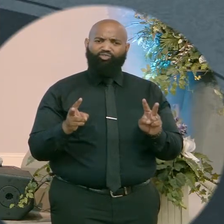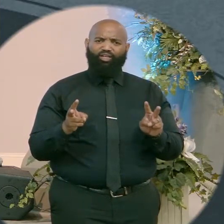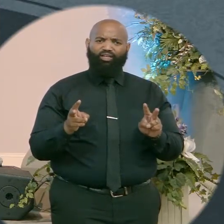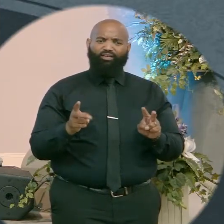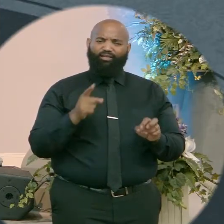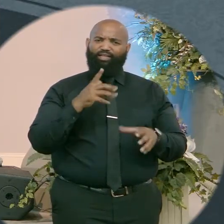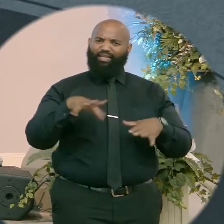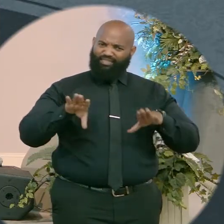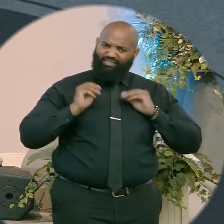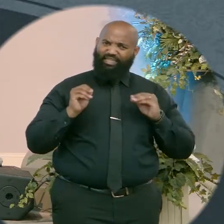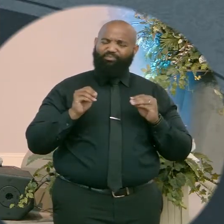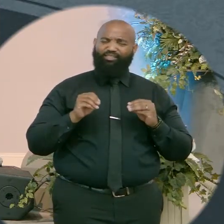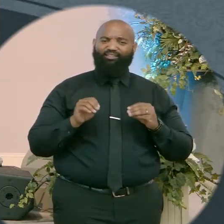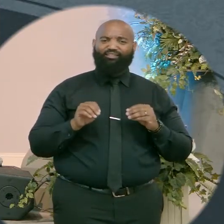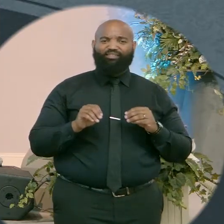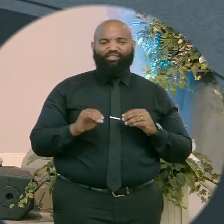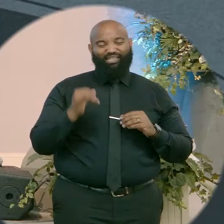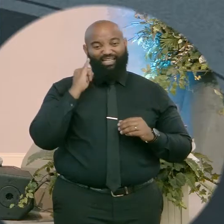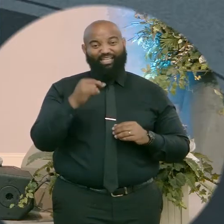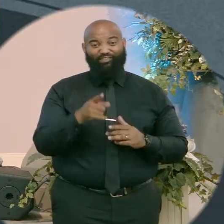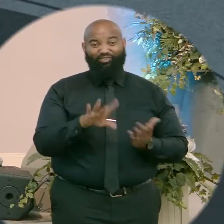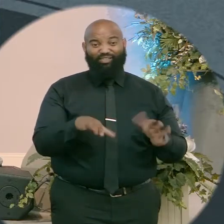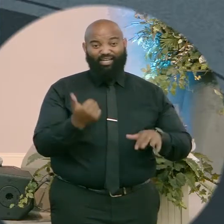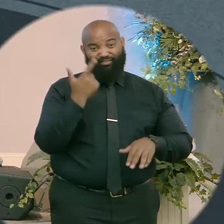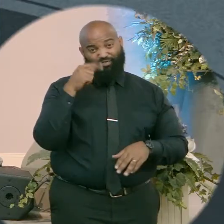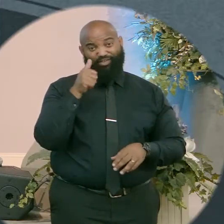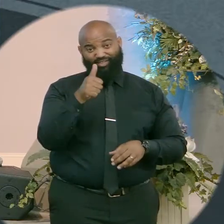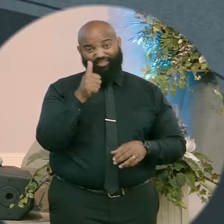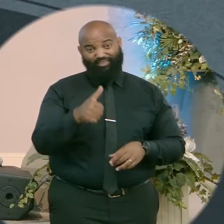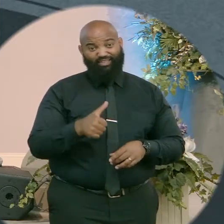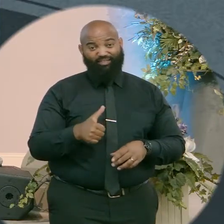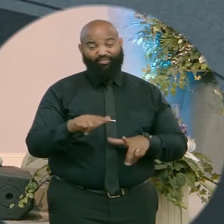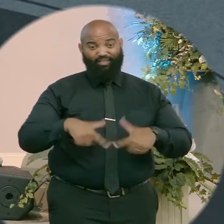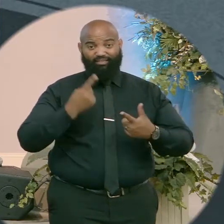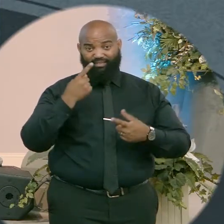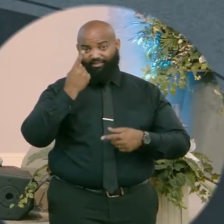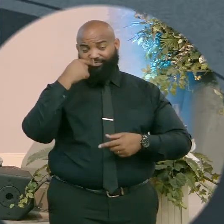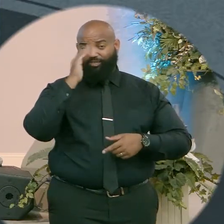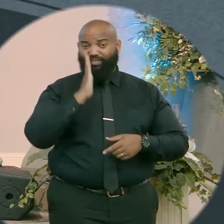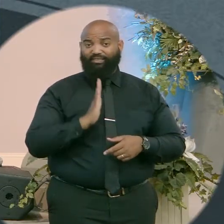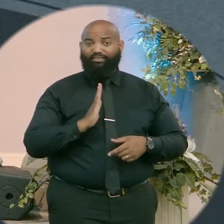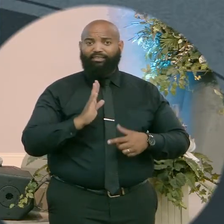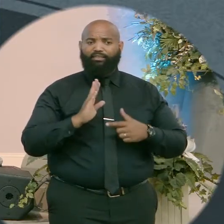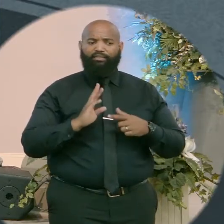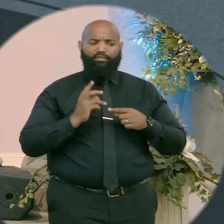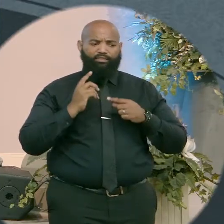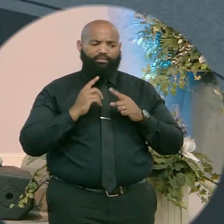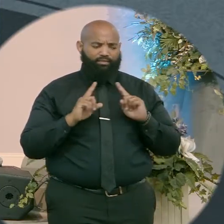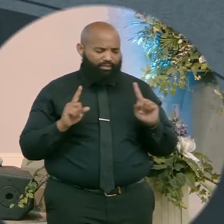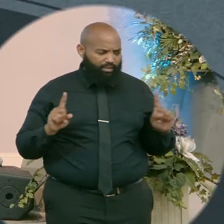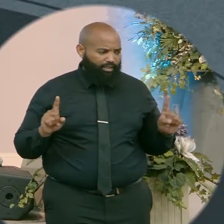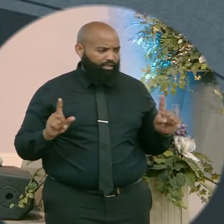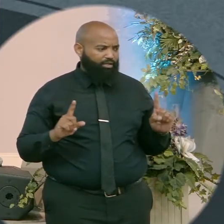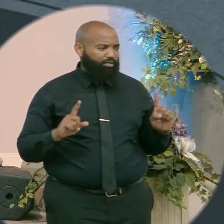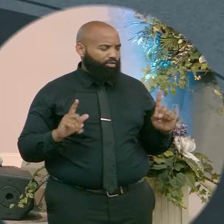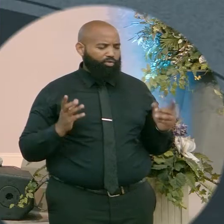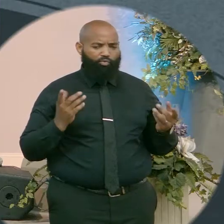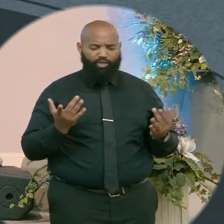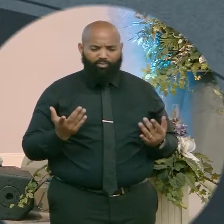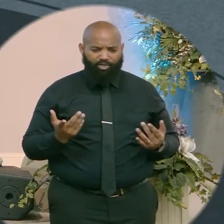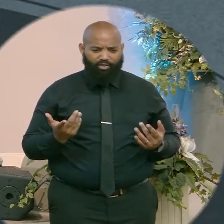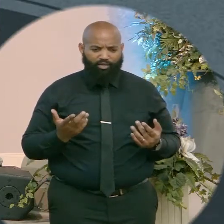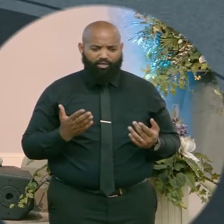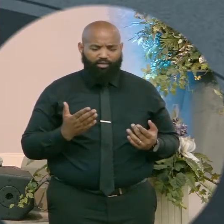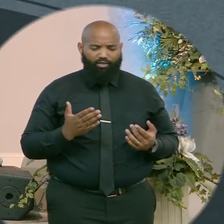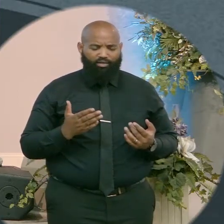crucified. That I can do what God has called me to do through the strength of God. I declare that wait a minute my mind's